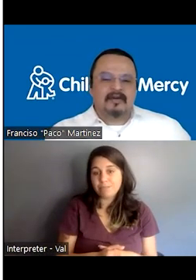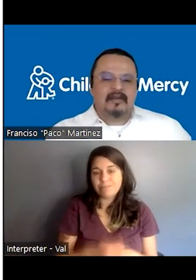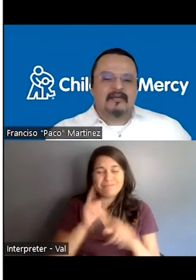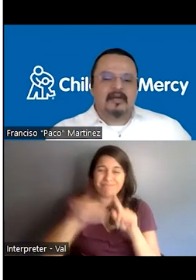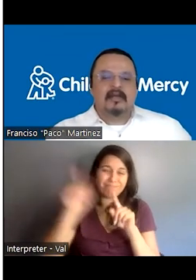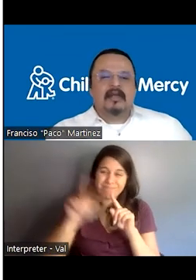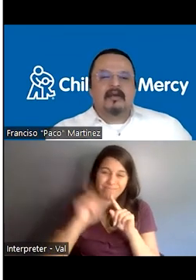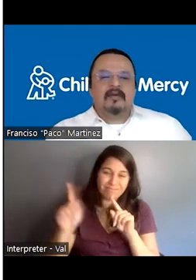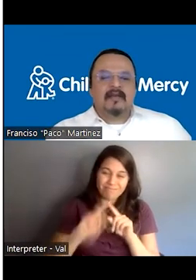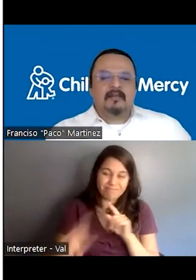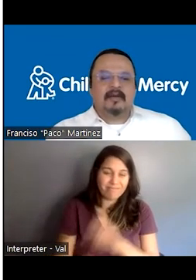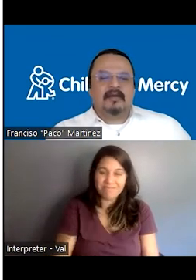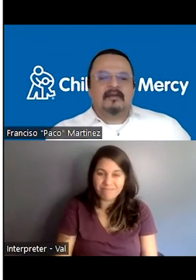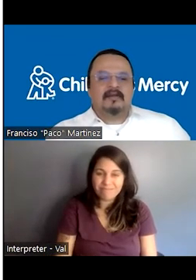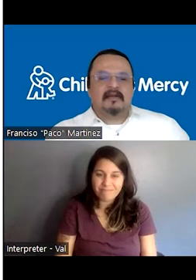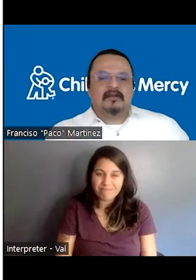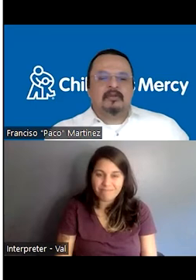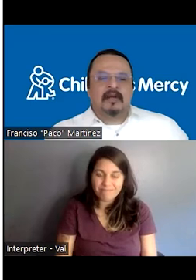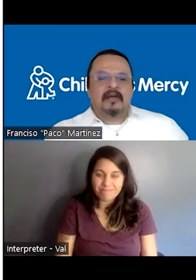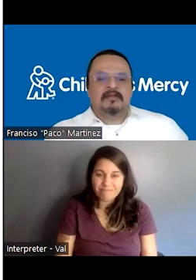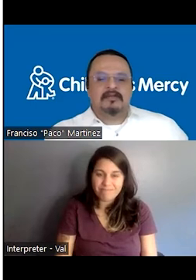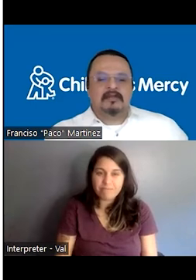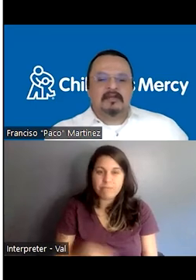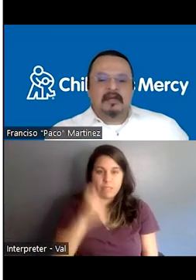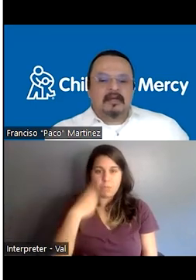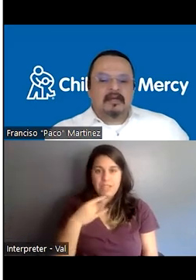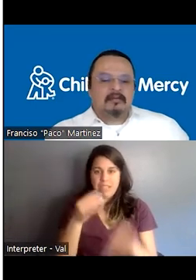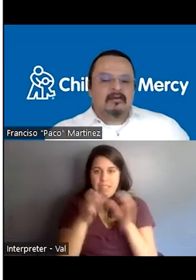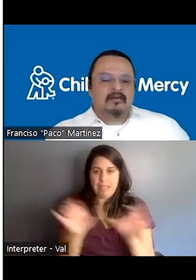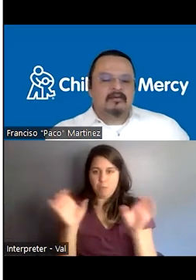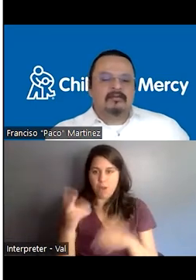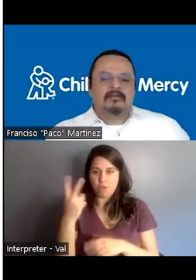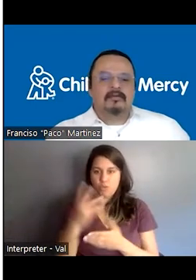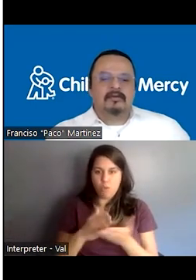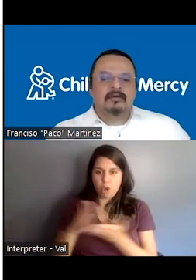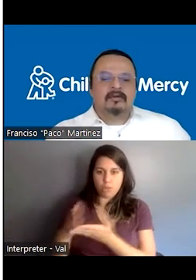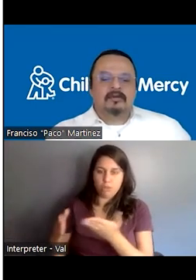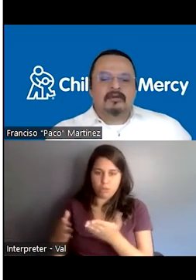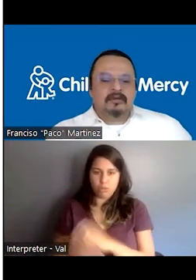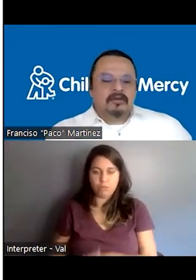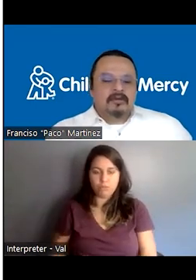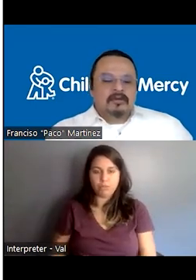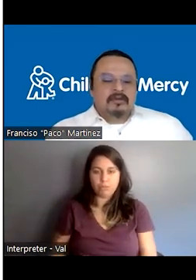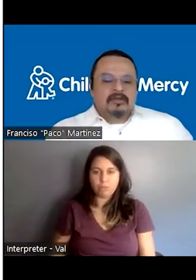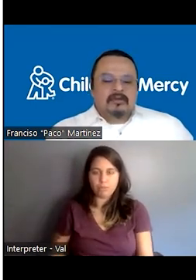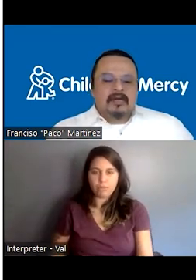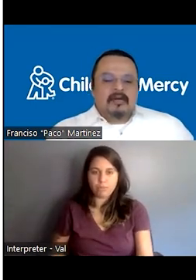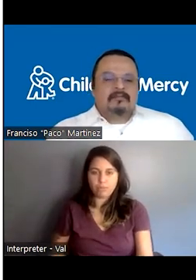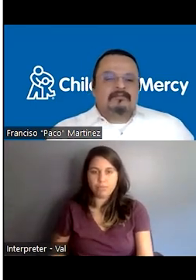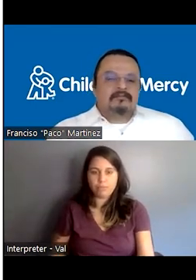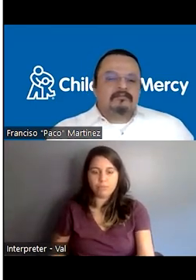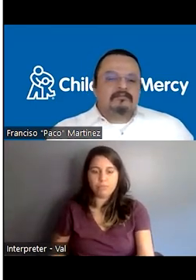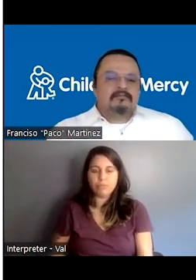of different things. Okay. And we have separated these in two parts. Uh, I'm going to, so,